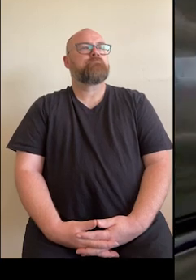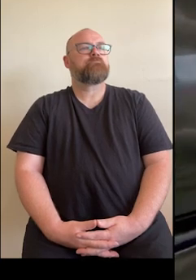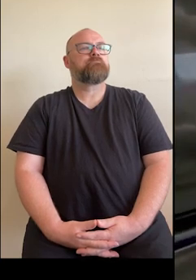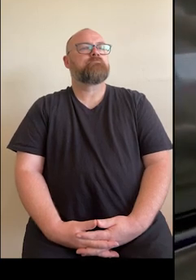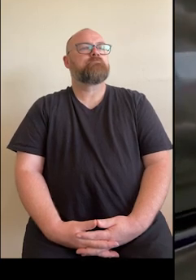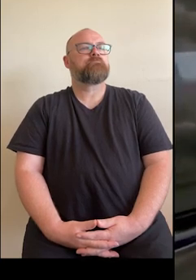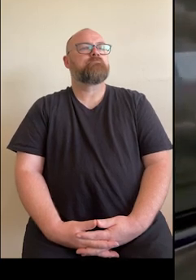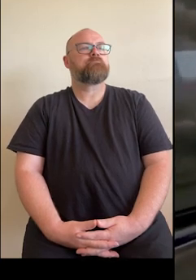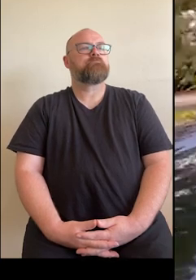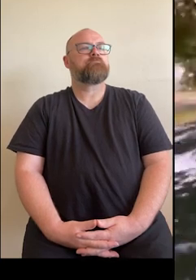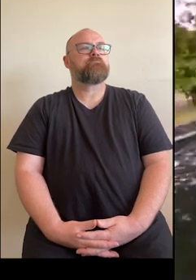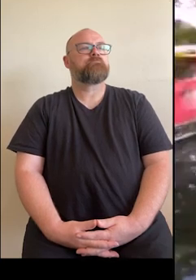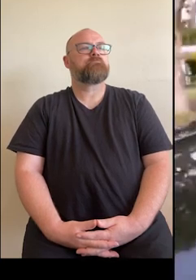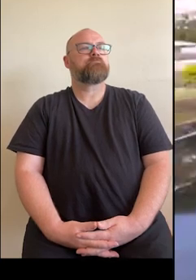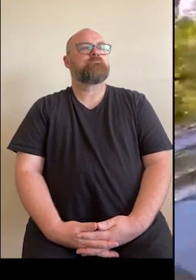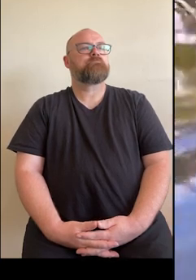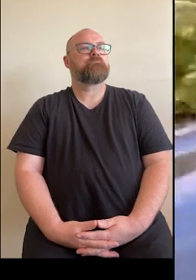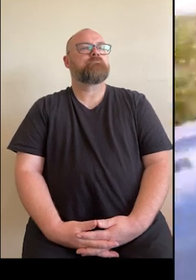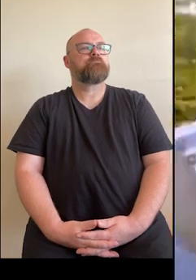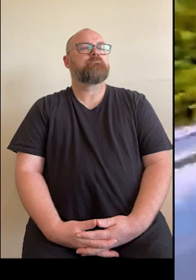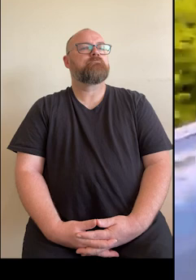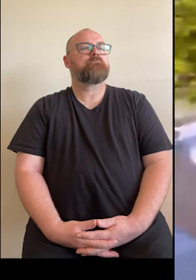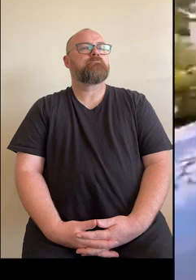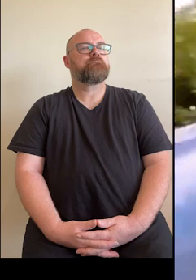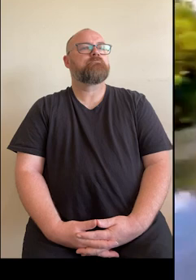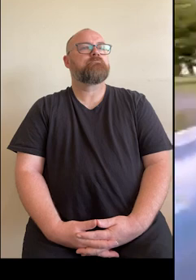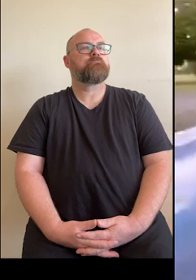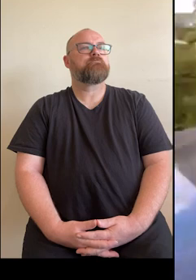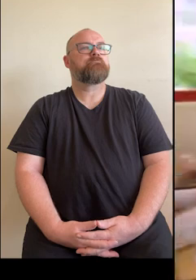different things that are out there. We revel in it.